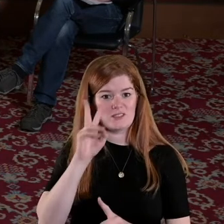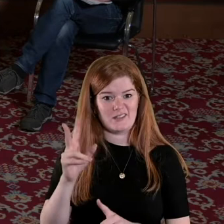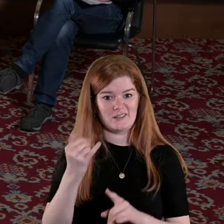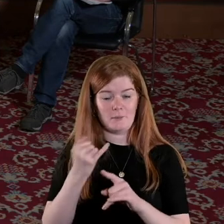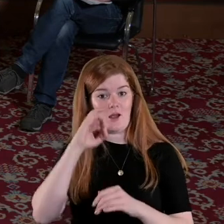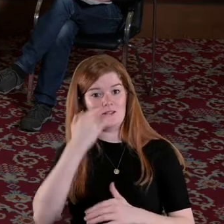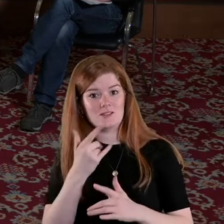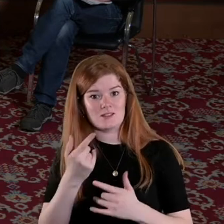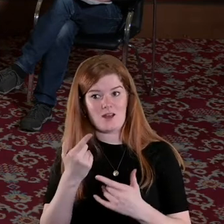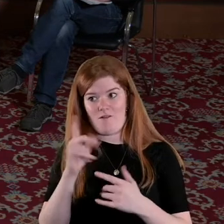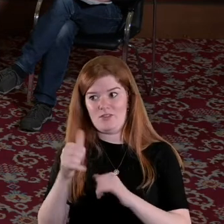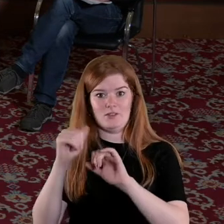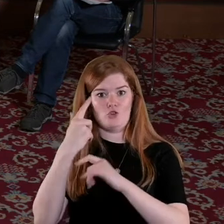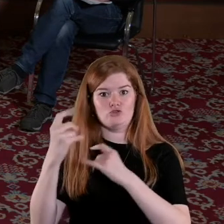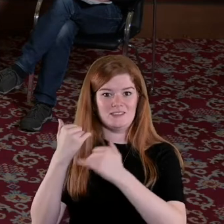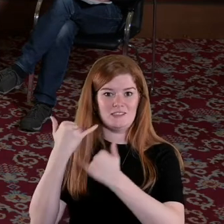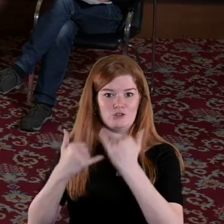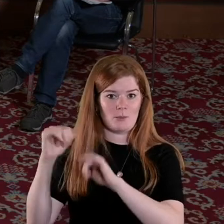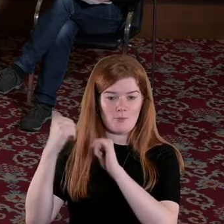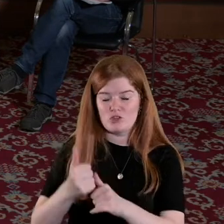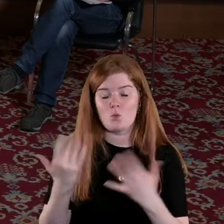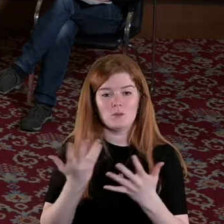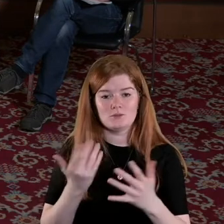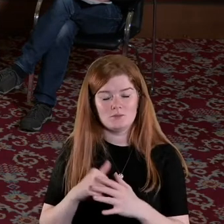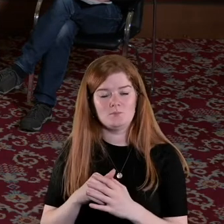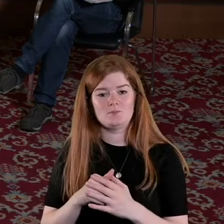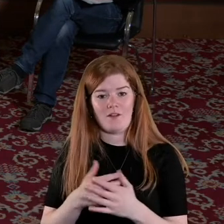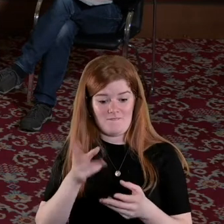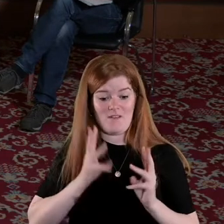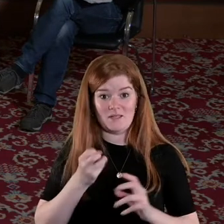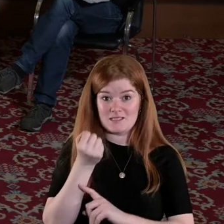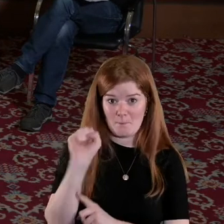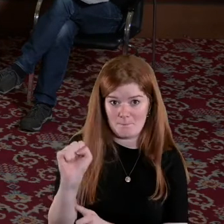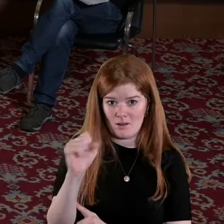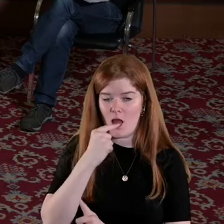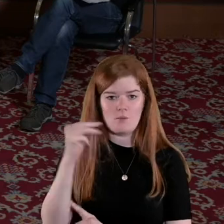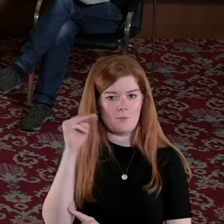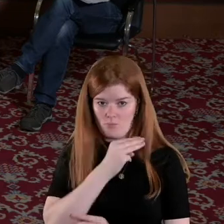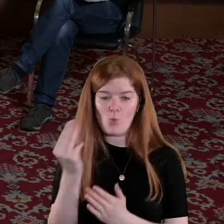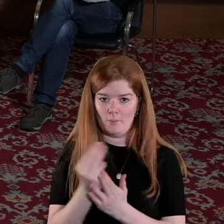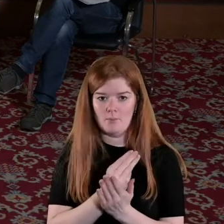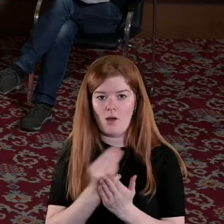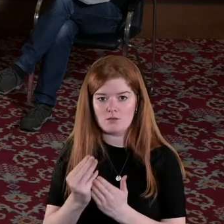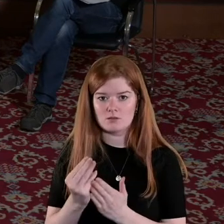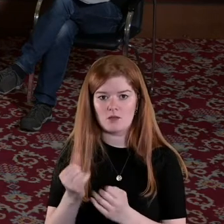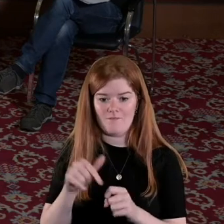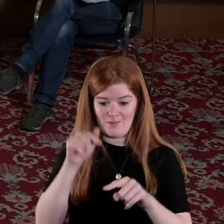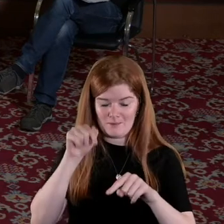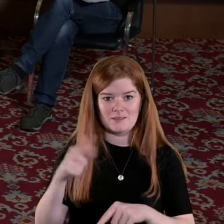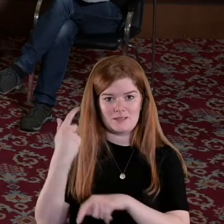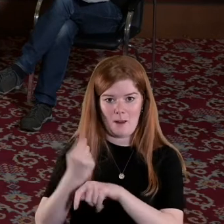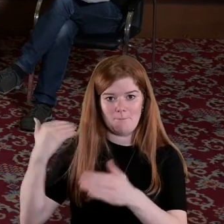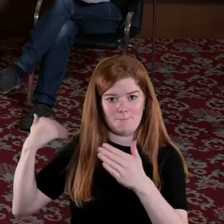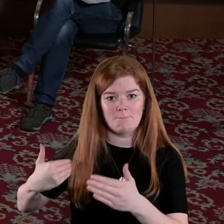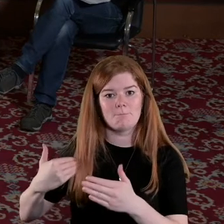consequence of the decade of commemorations is that feminism is a very important aspect of this period